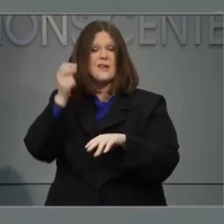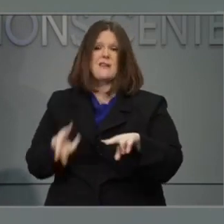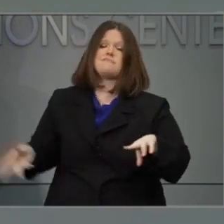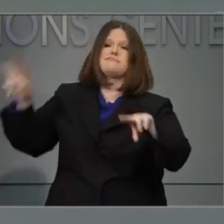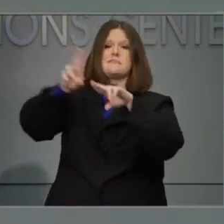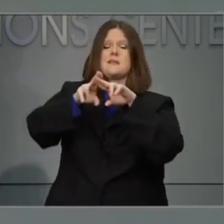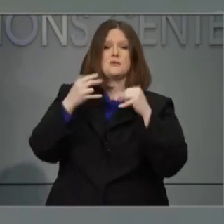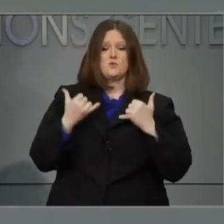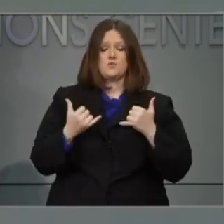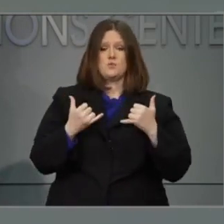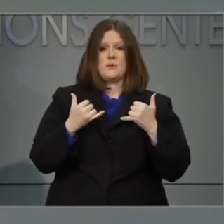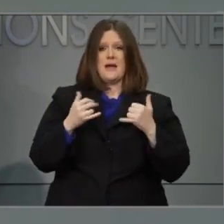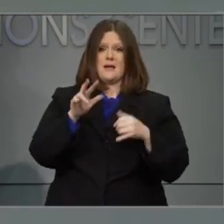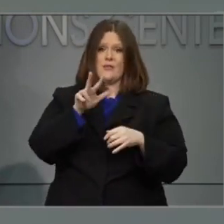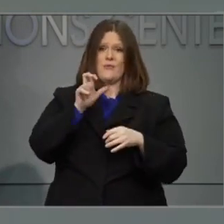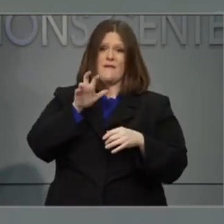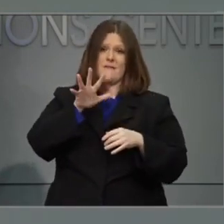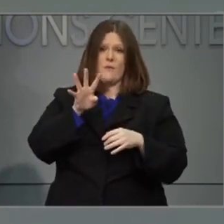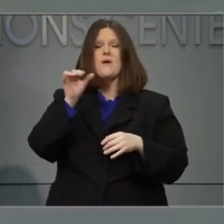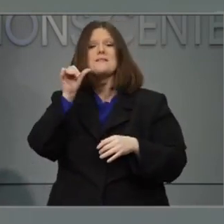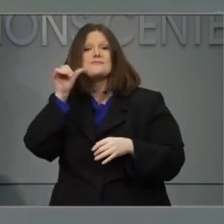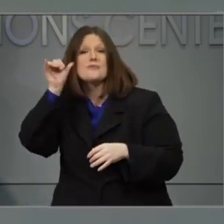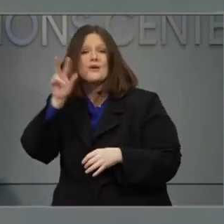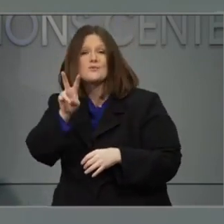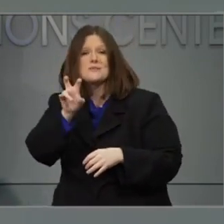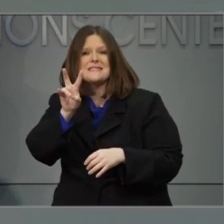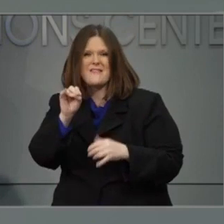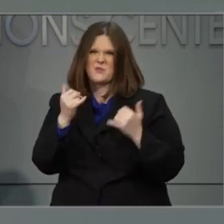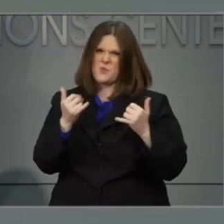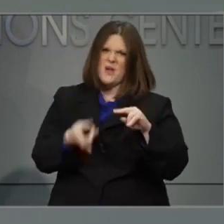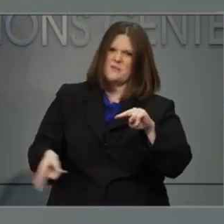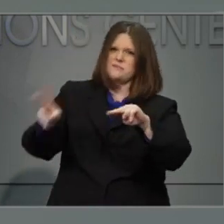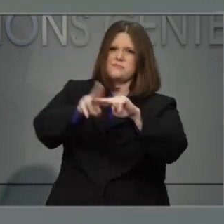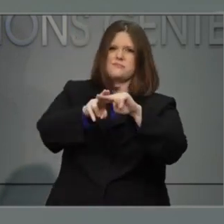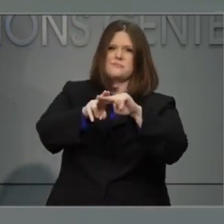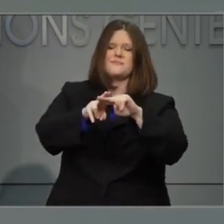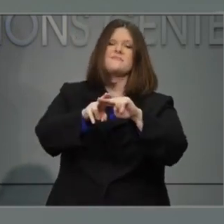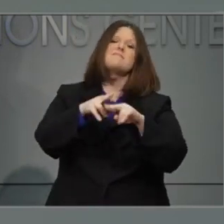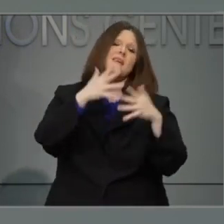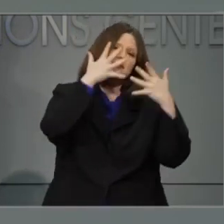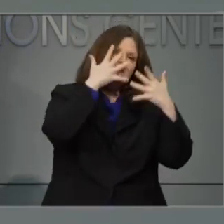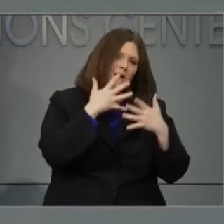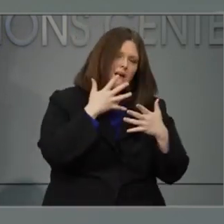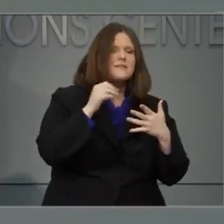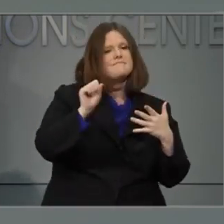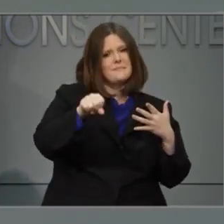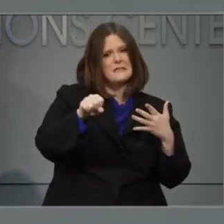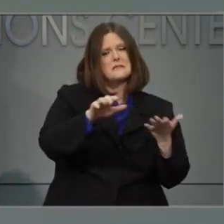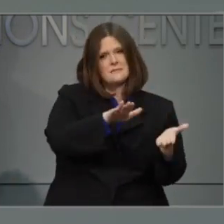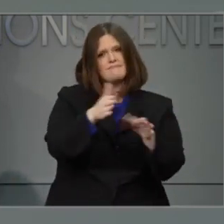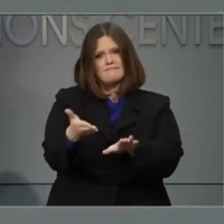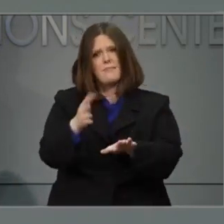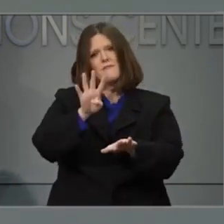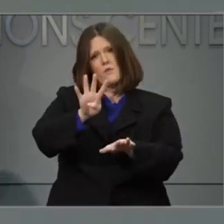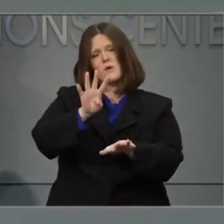we were at 270. And sadly, as the Governor mentioned, we've already seen 46 deaths.